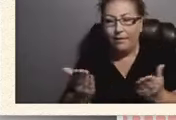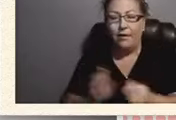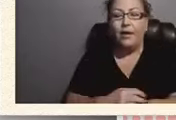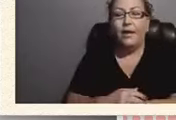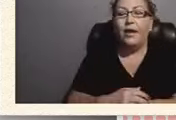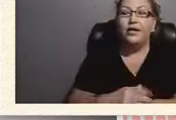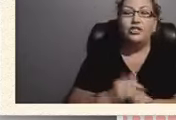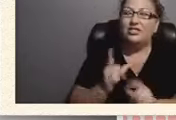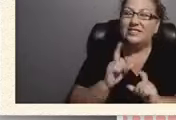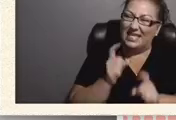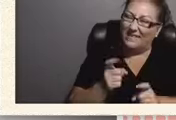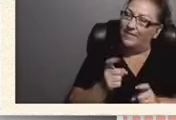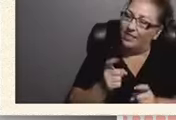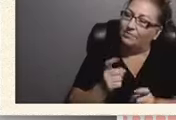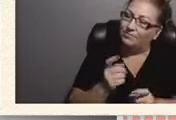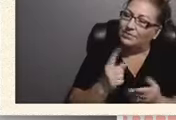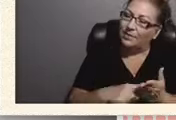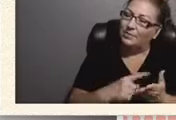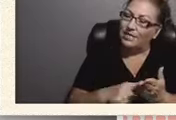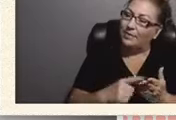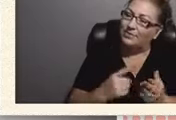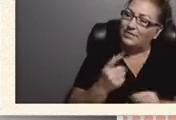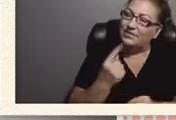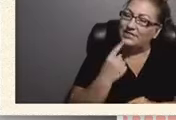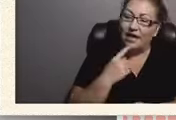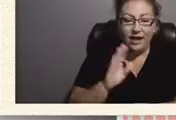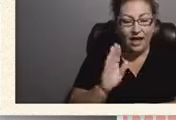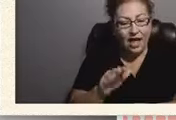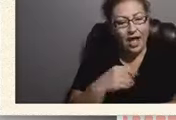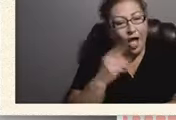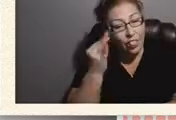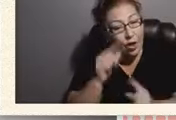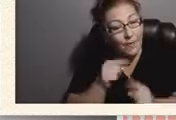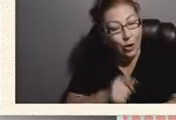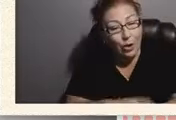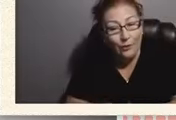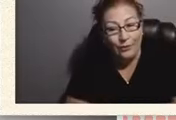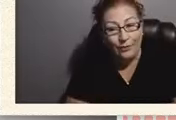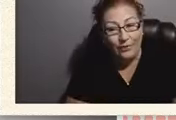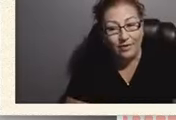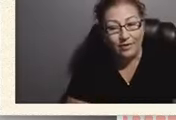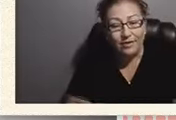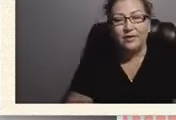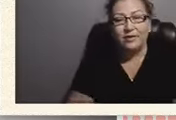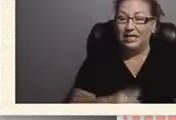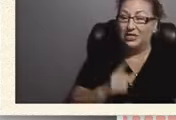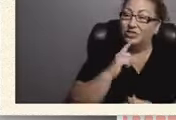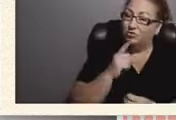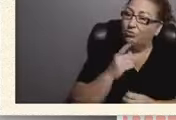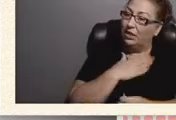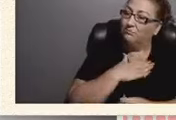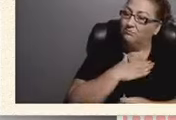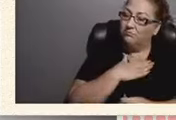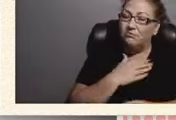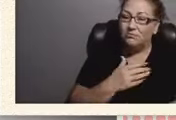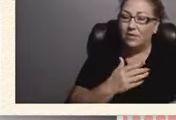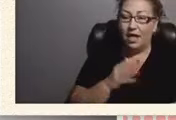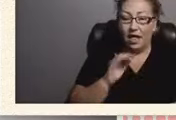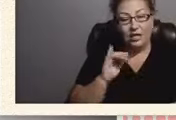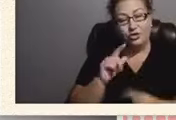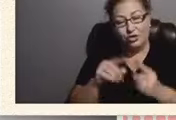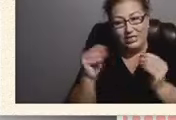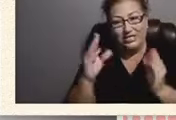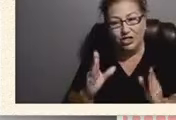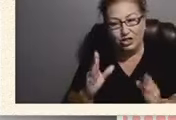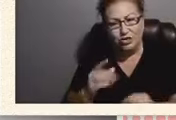sometimes just saying hey i thought about you yeah it's very good to the teacher that is i just thought about you you